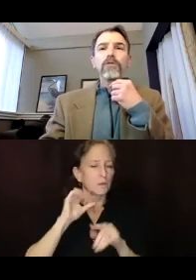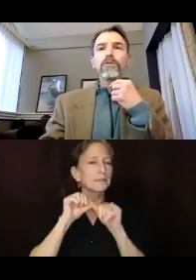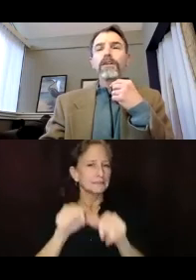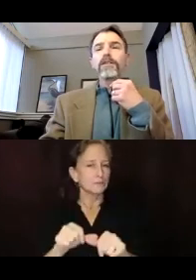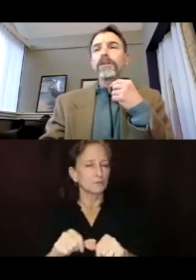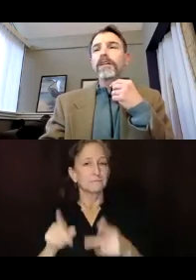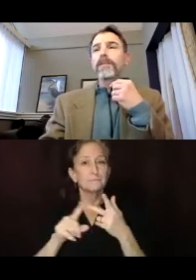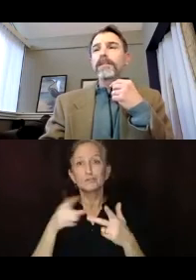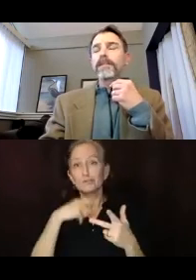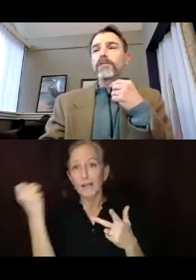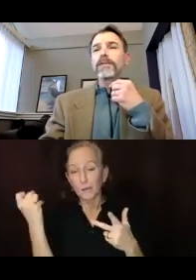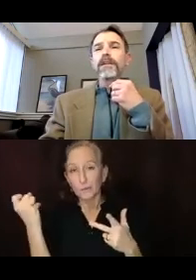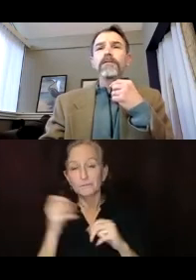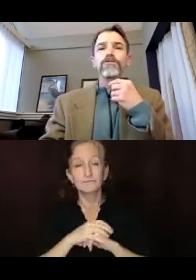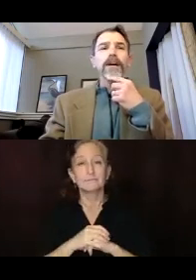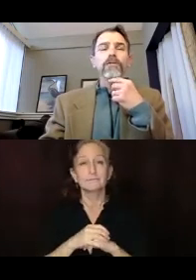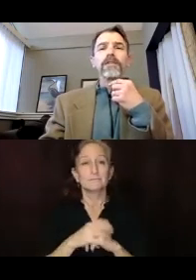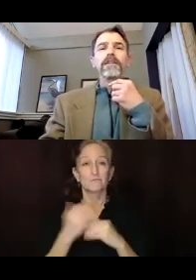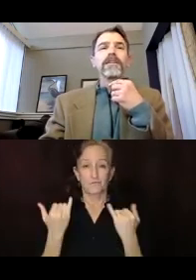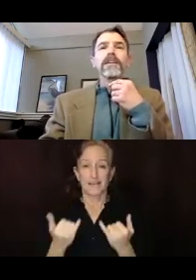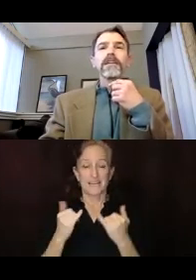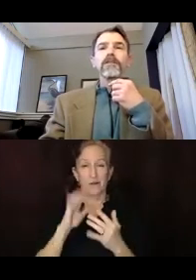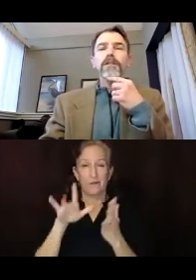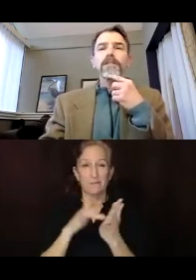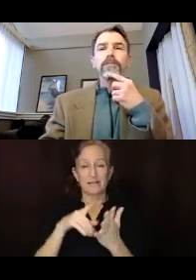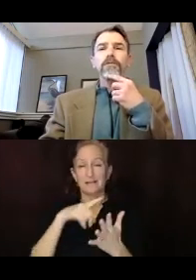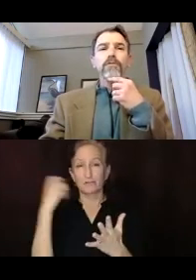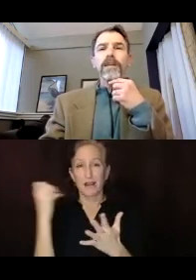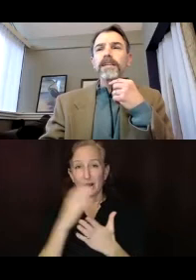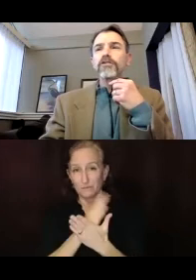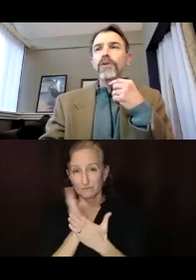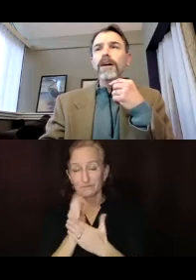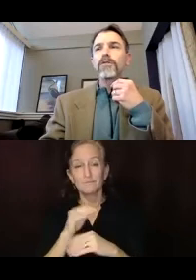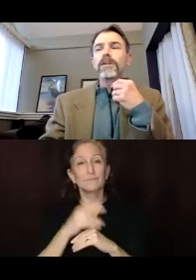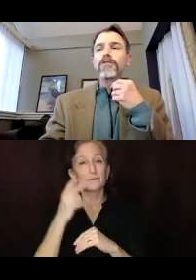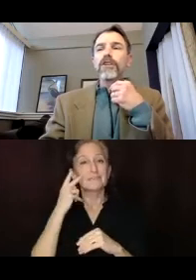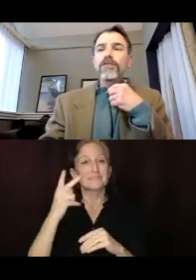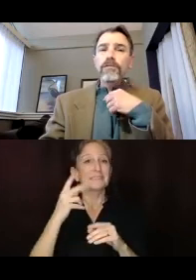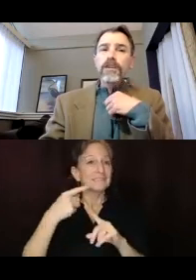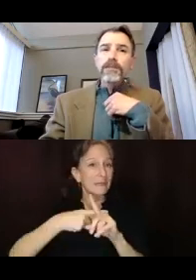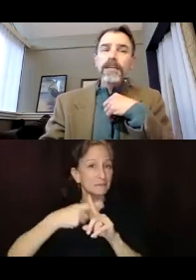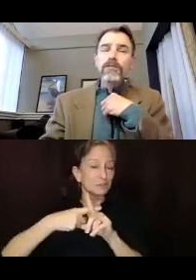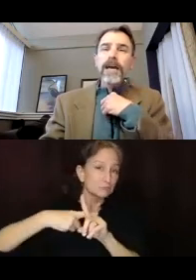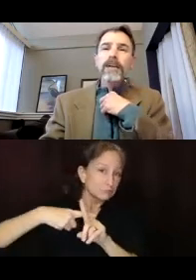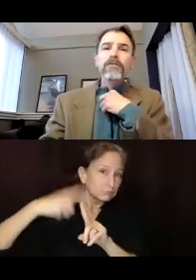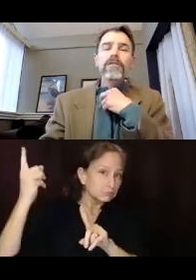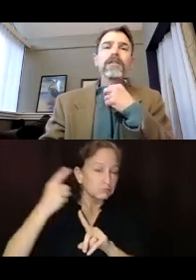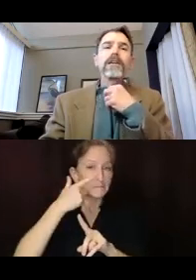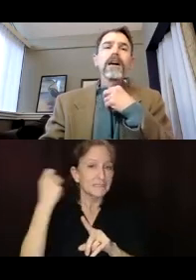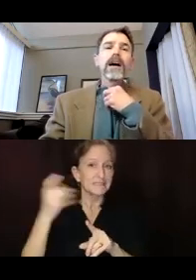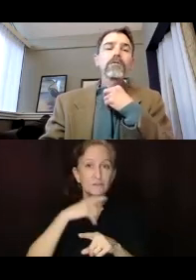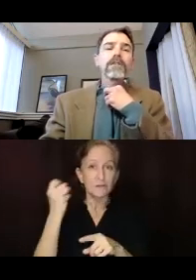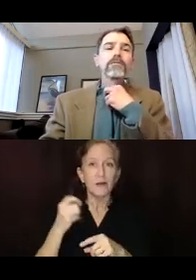drought where we're expecting that we're in the middle of a drought. We're seeing increased temperatures related to drought, changing precipitation patterns.